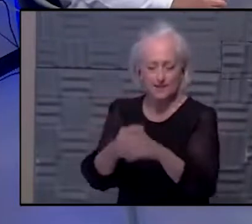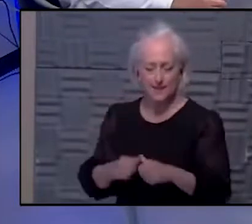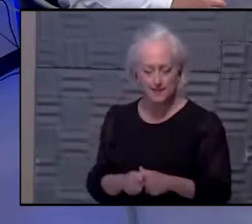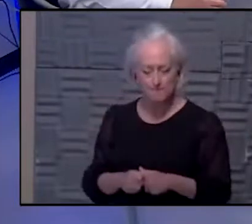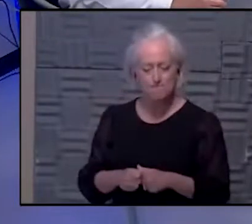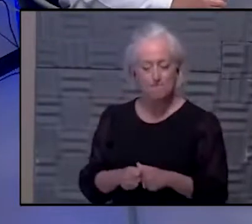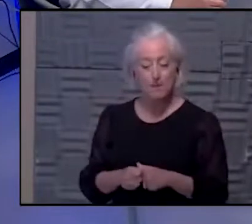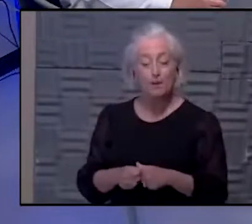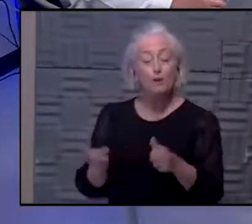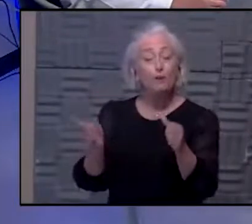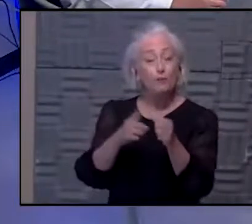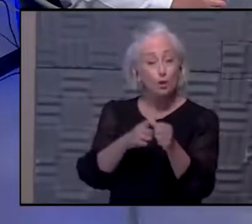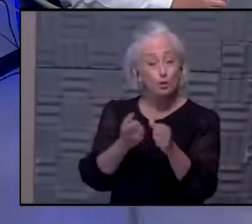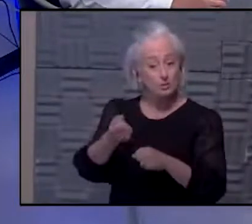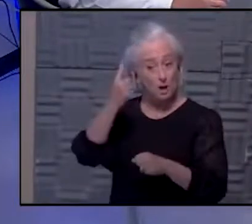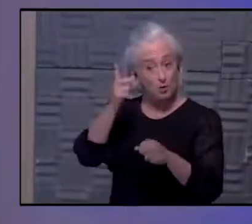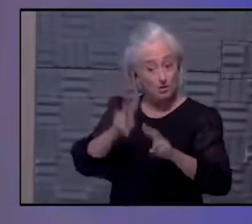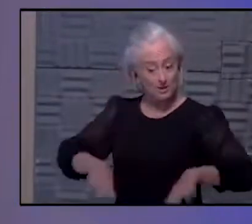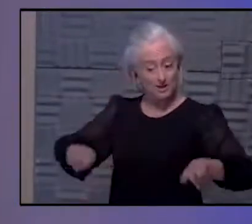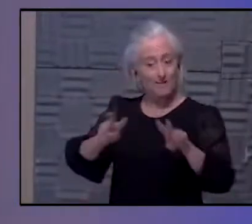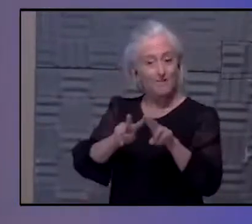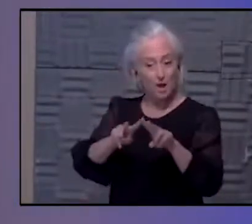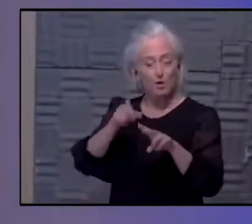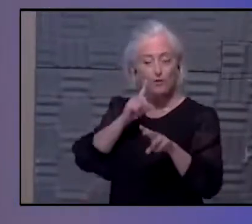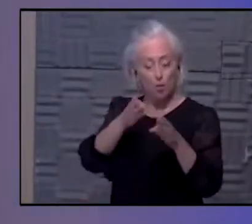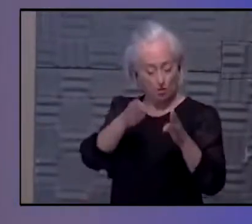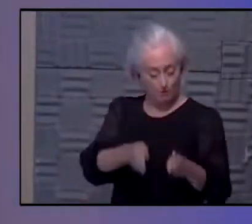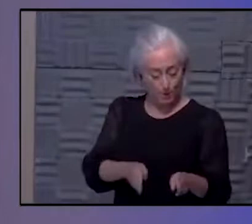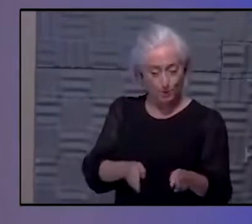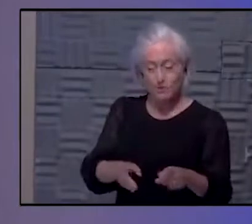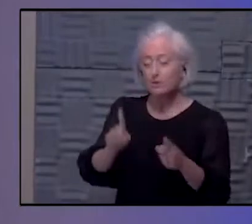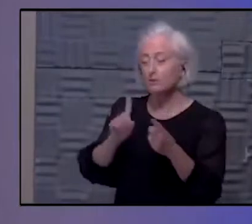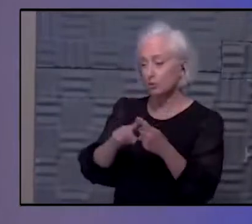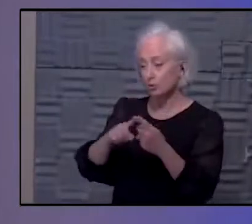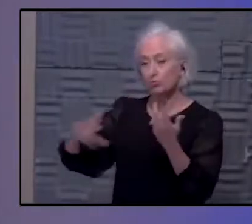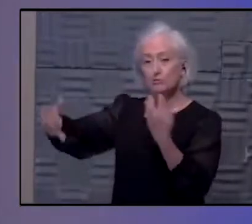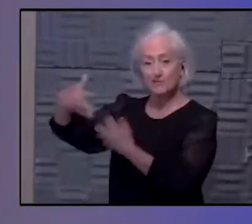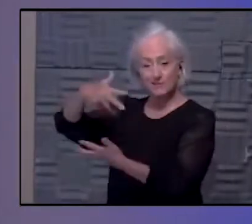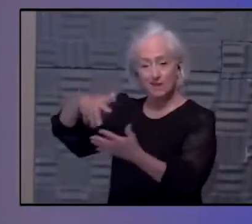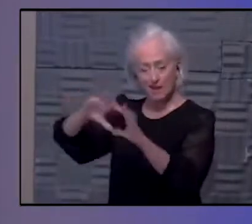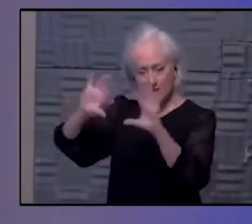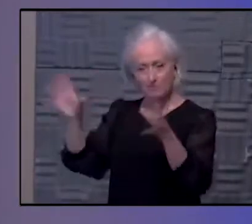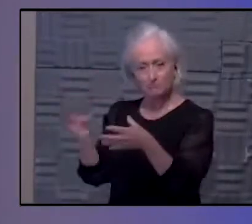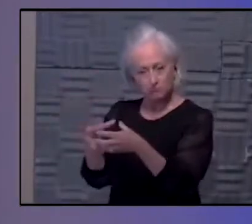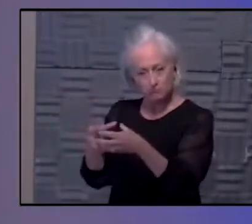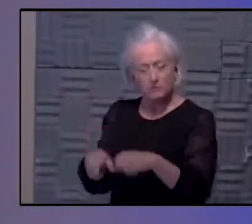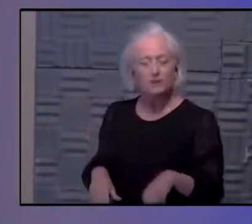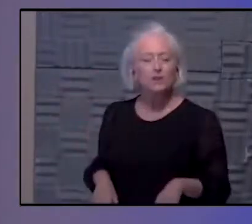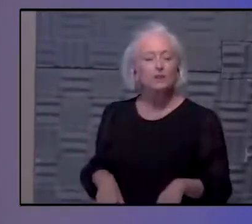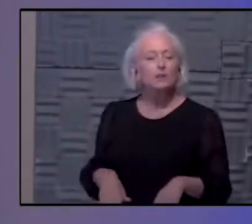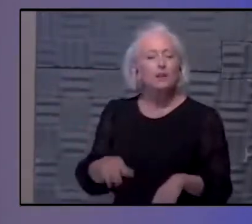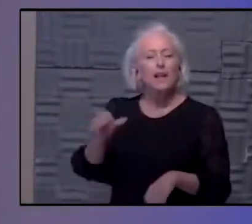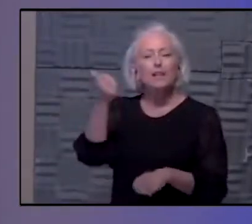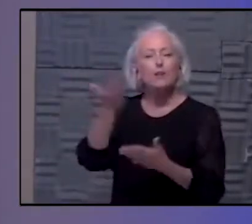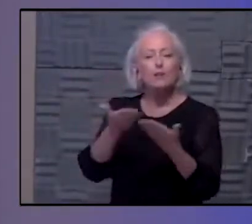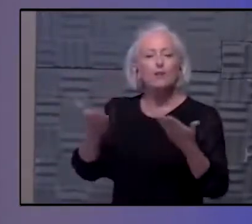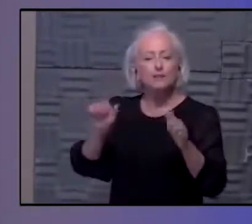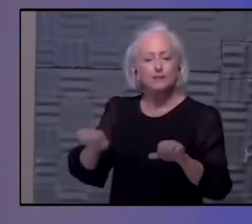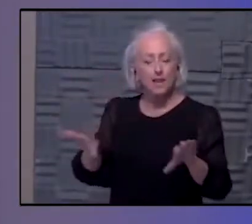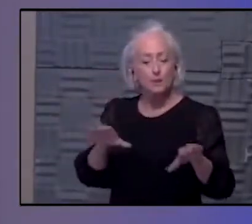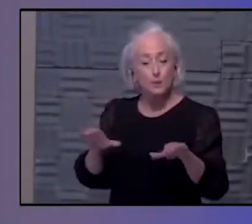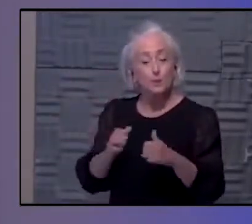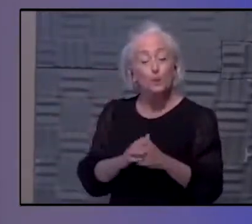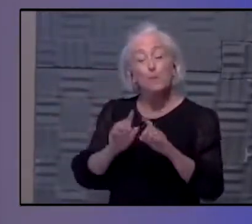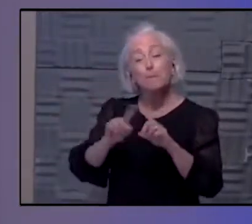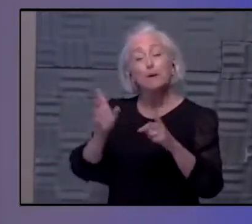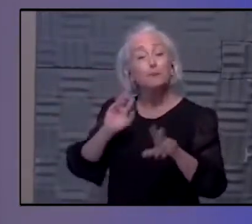Understanding the value is one thing, the value to the person, the value to society, what additional things you can do. But we also know that people still have